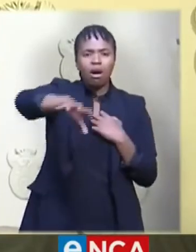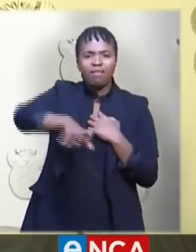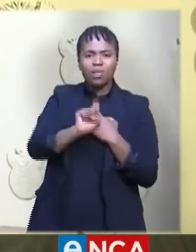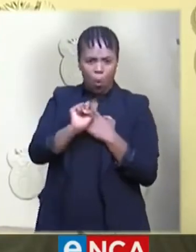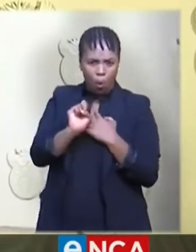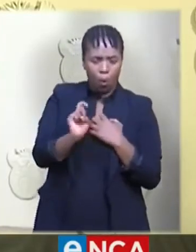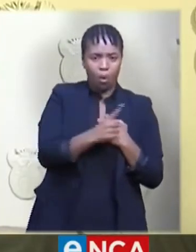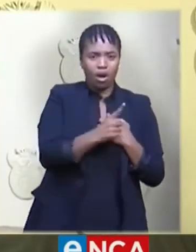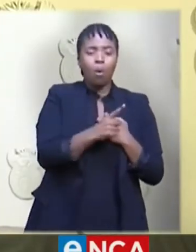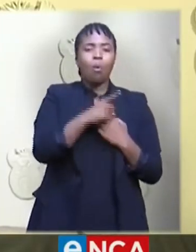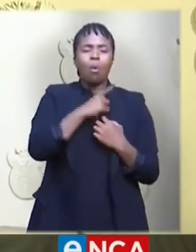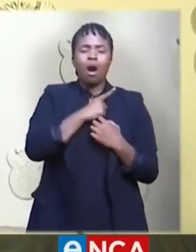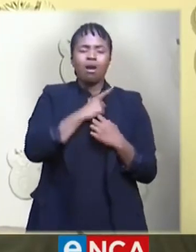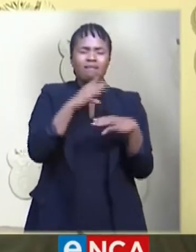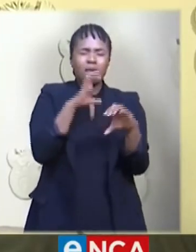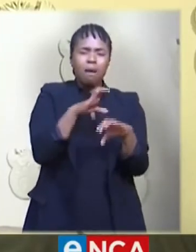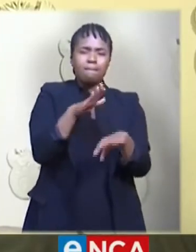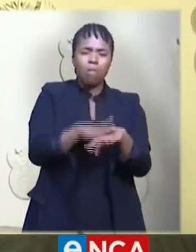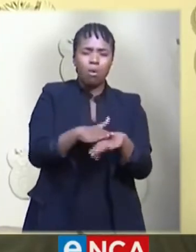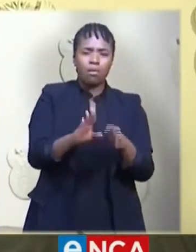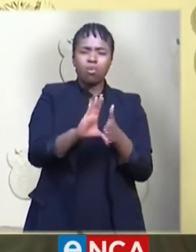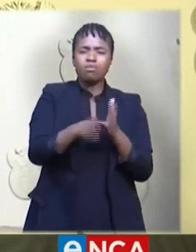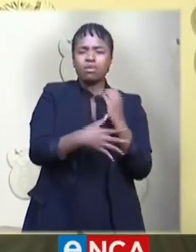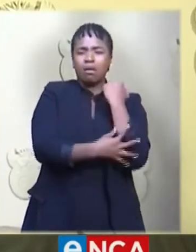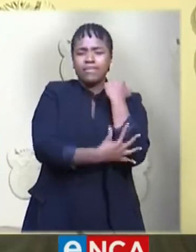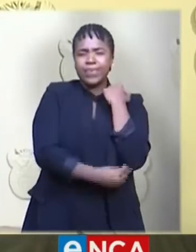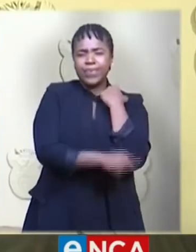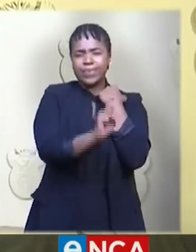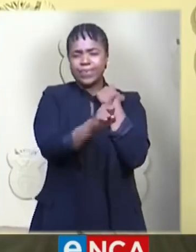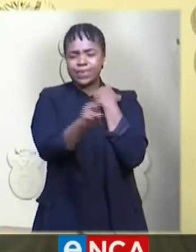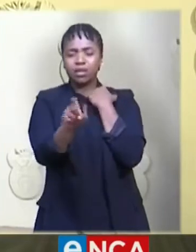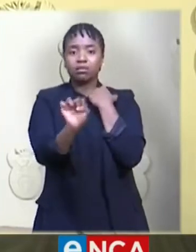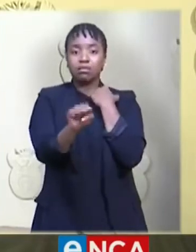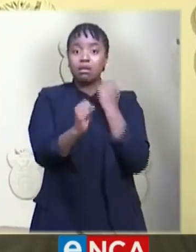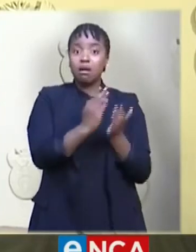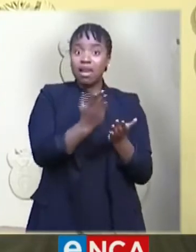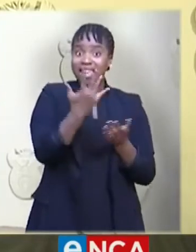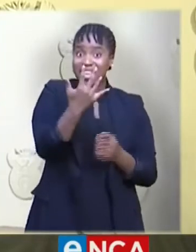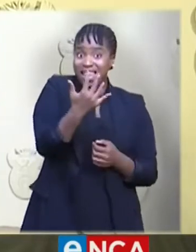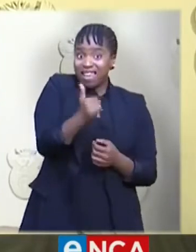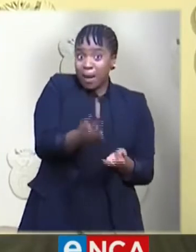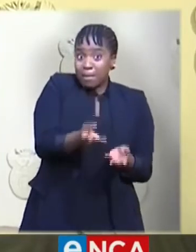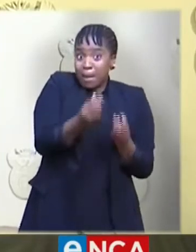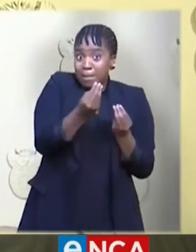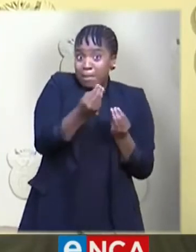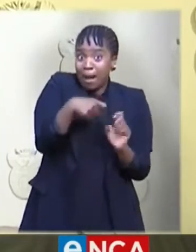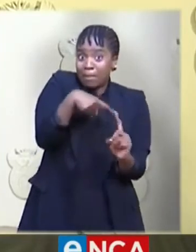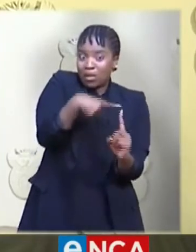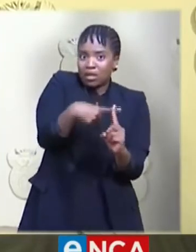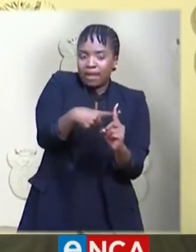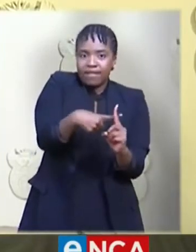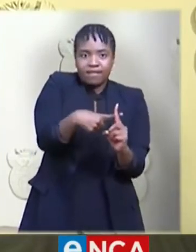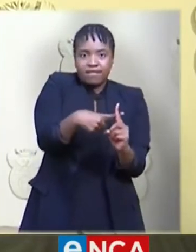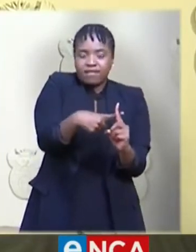highly vulnerable communities. Those who test positive and cannot self